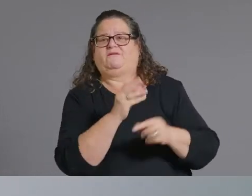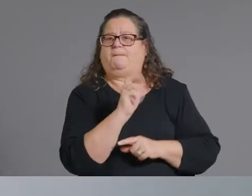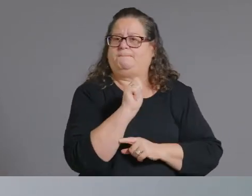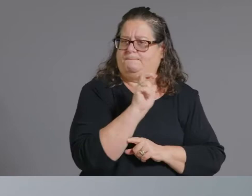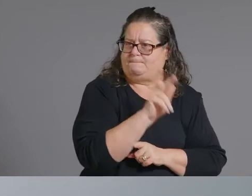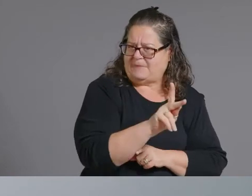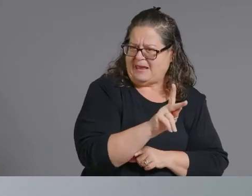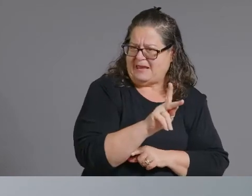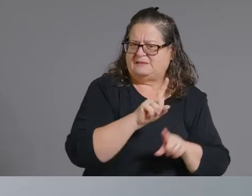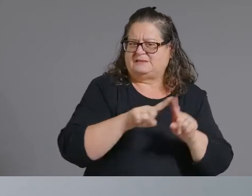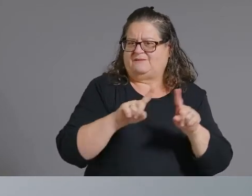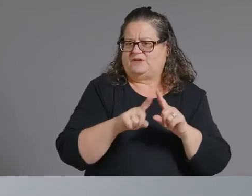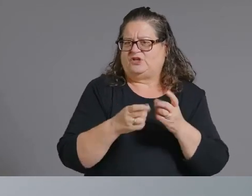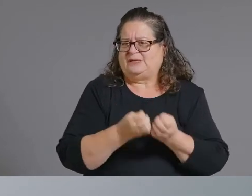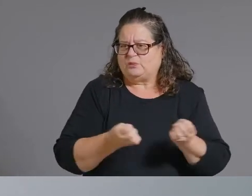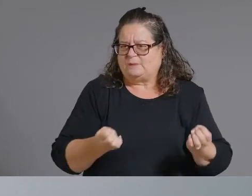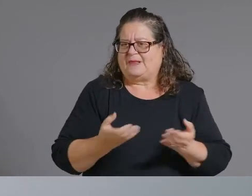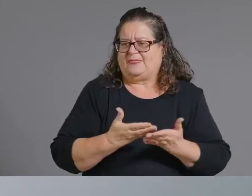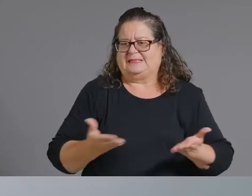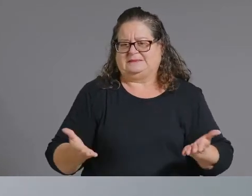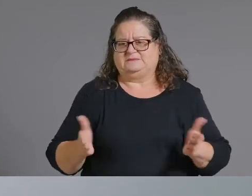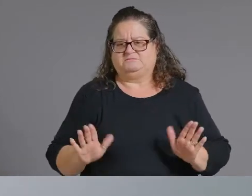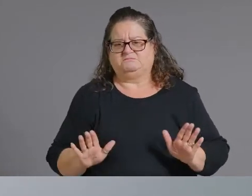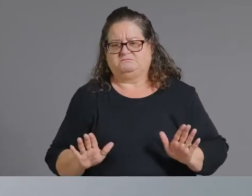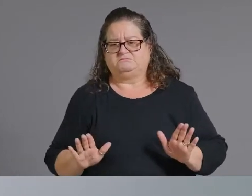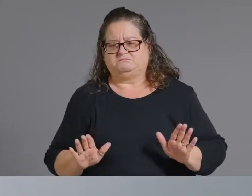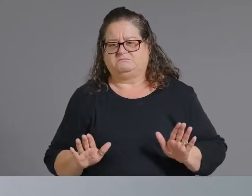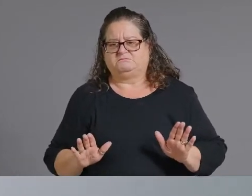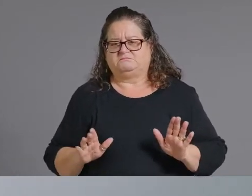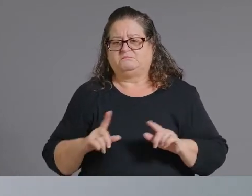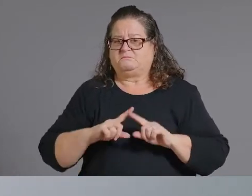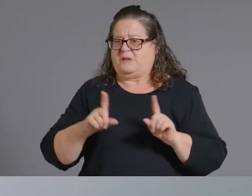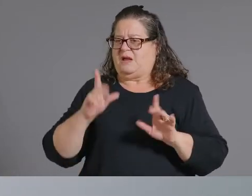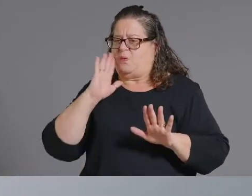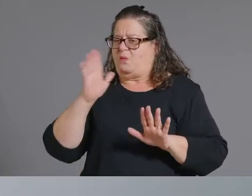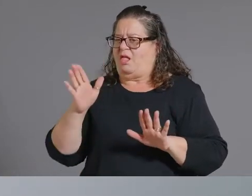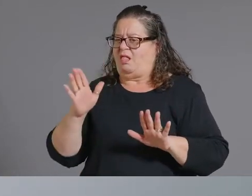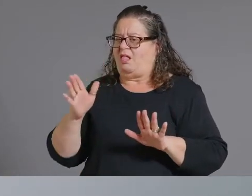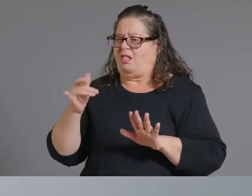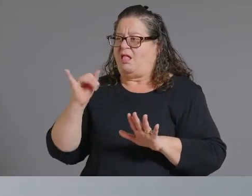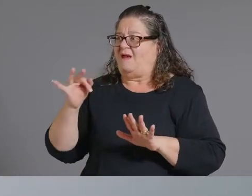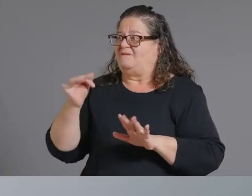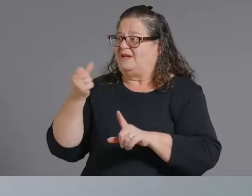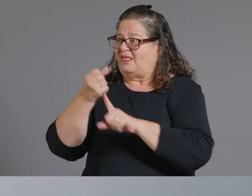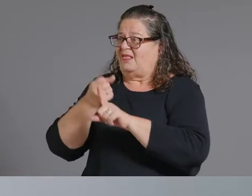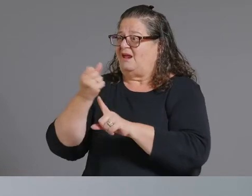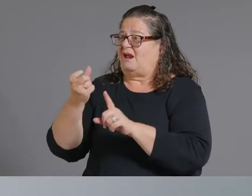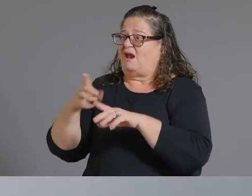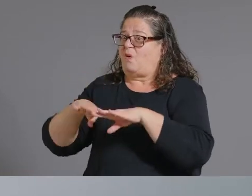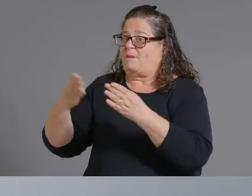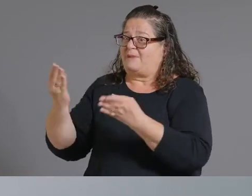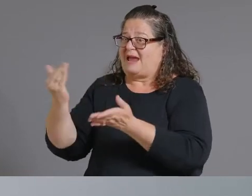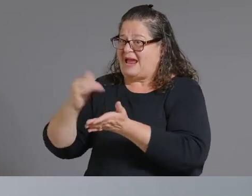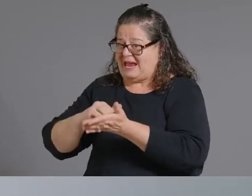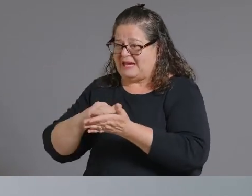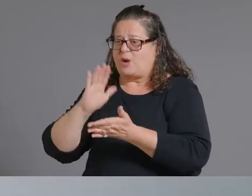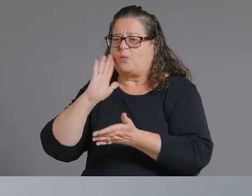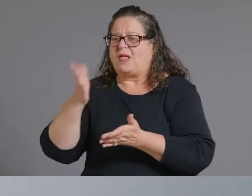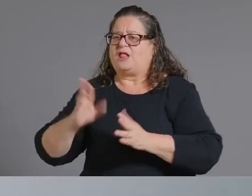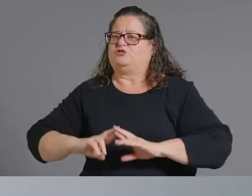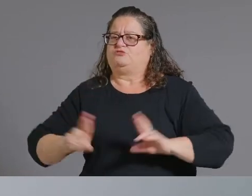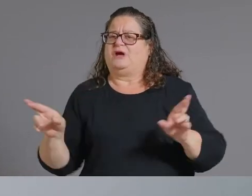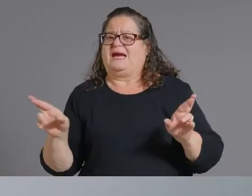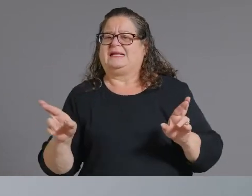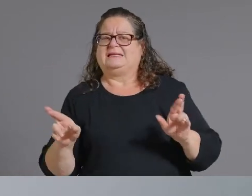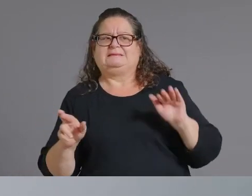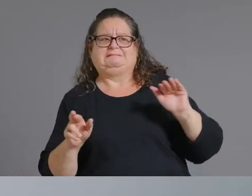but we will still have the ability to ramp back up if we need to if there was a significant demand in vaccine that we felt we